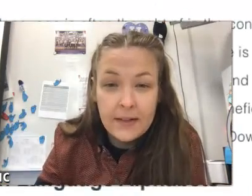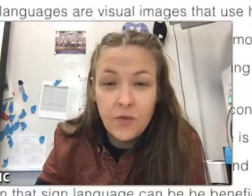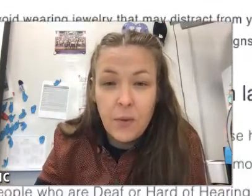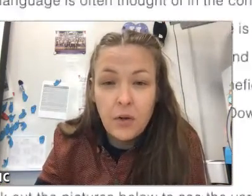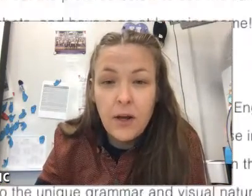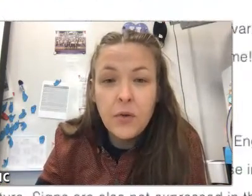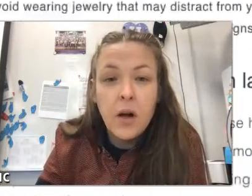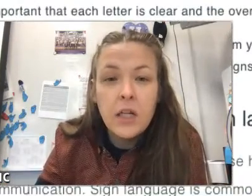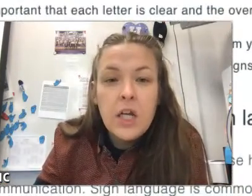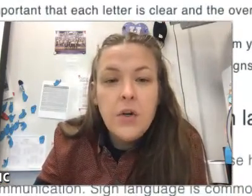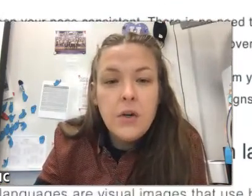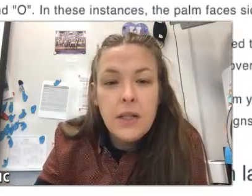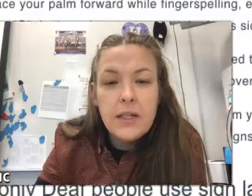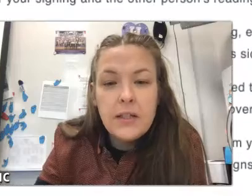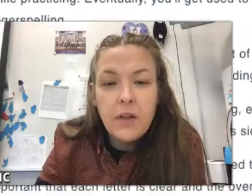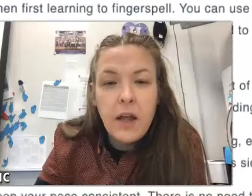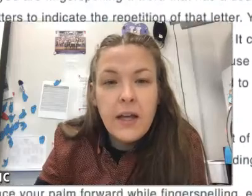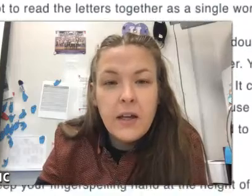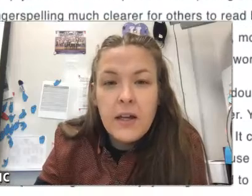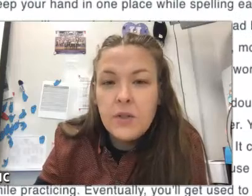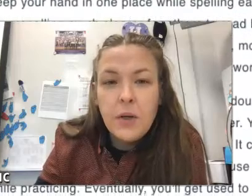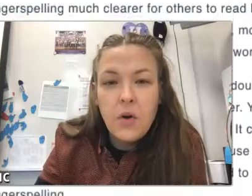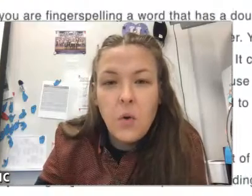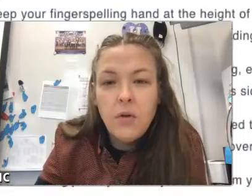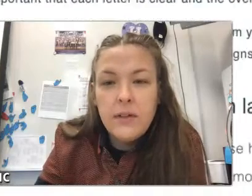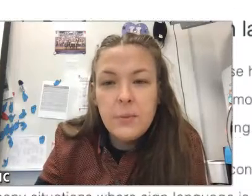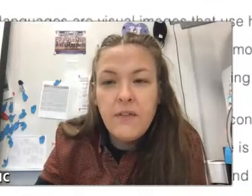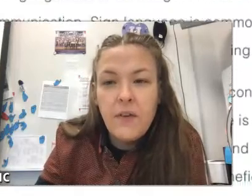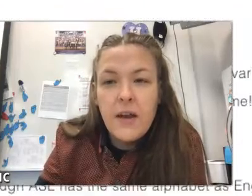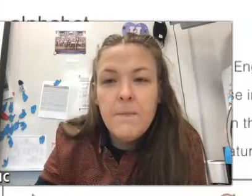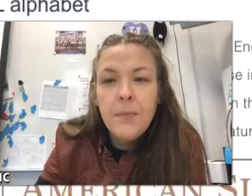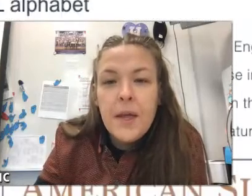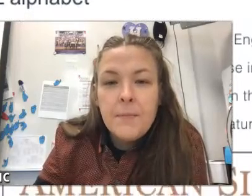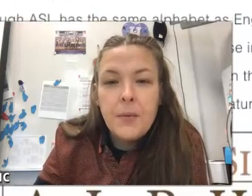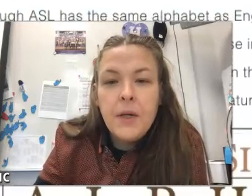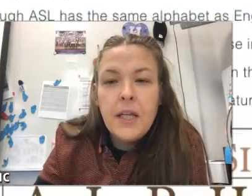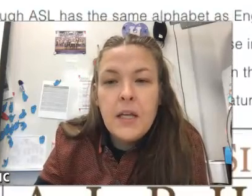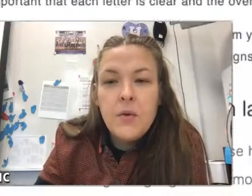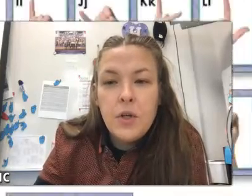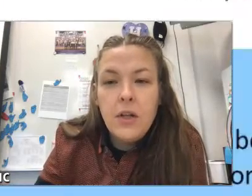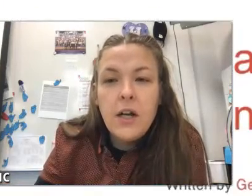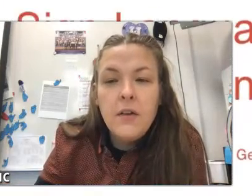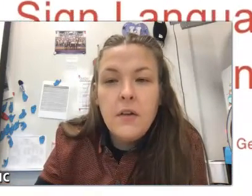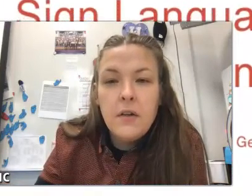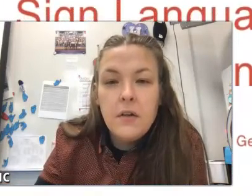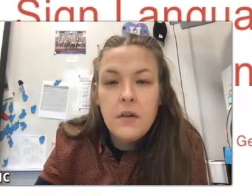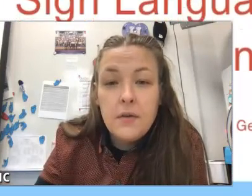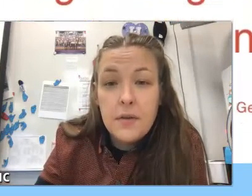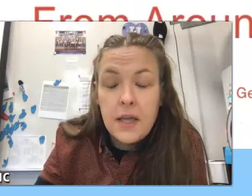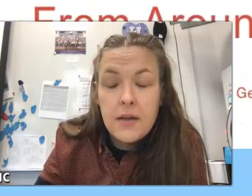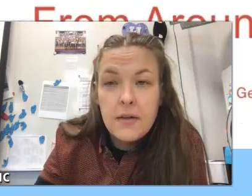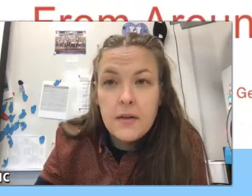alphabets from all around the world. You can read this if you'd like. It's really cool. It's pretty fun, but really when you click on